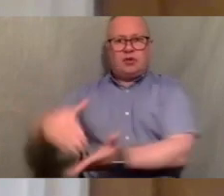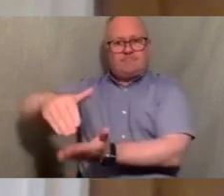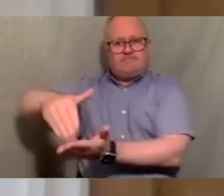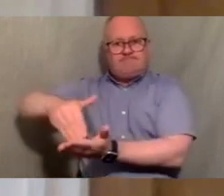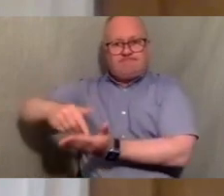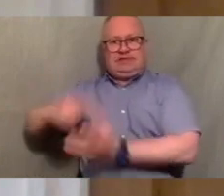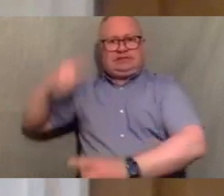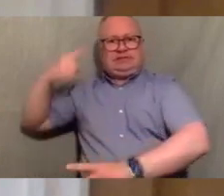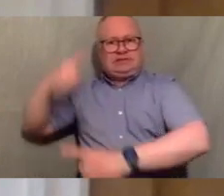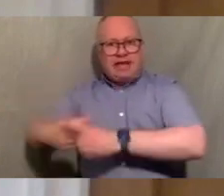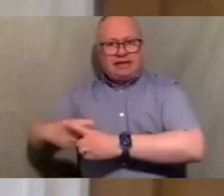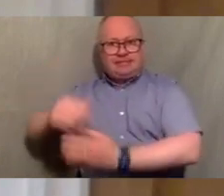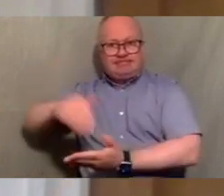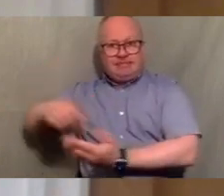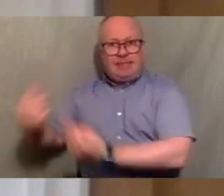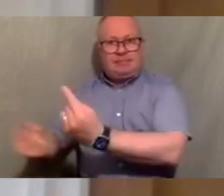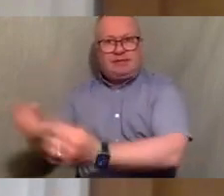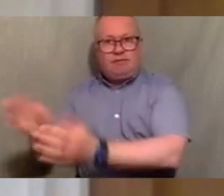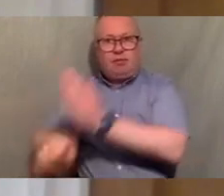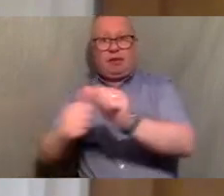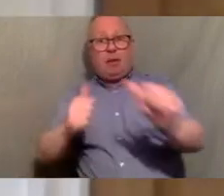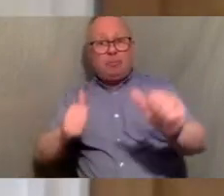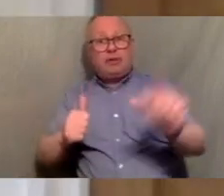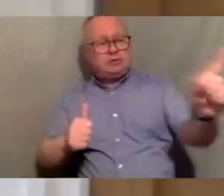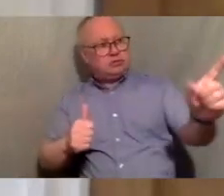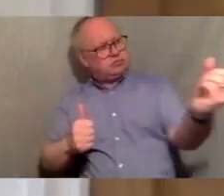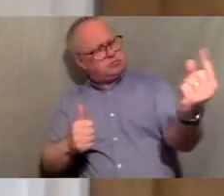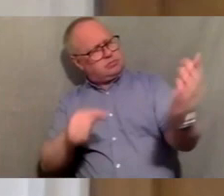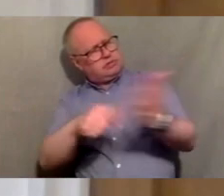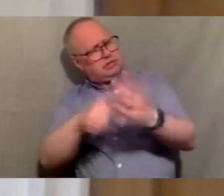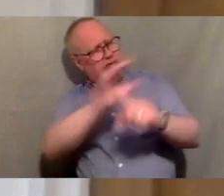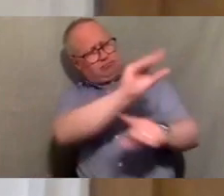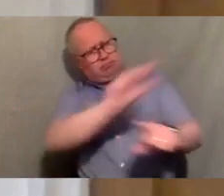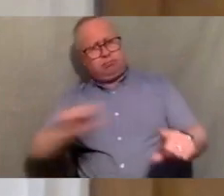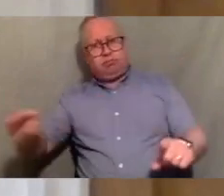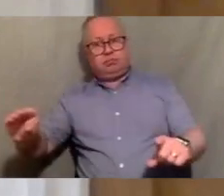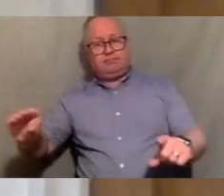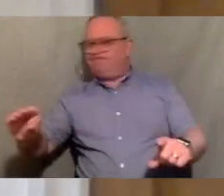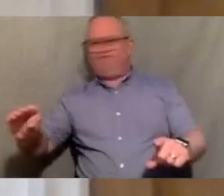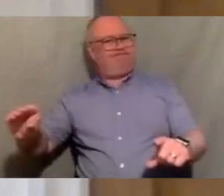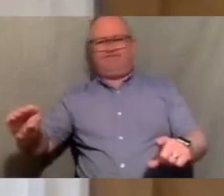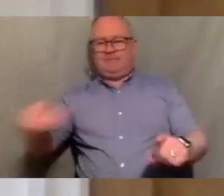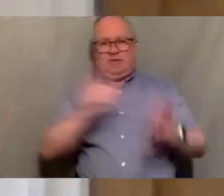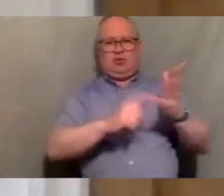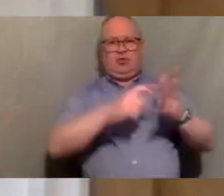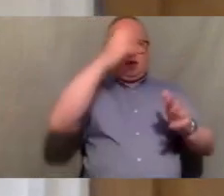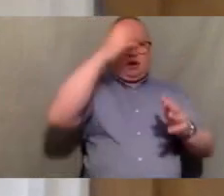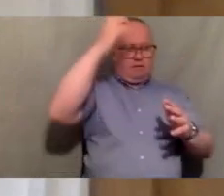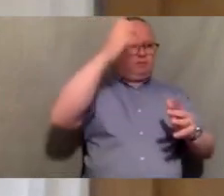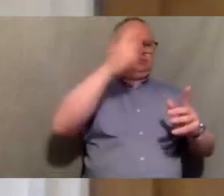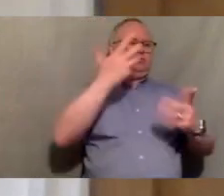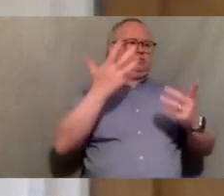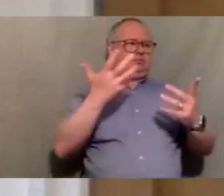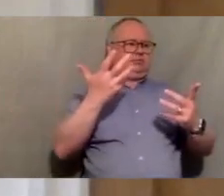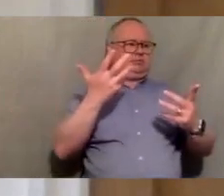to help them collect taxation from the multinational corporations already working there uh the idea of the uk government and um